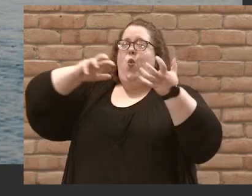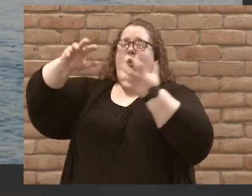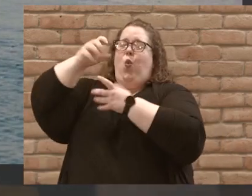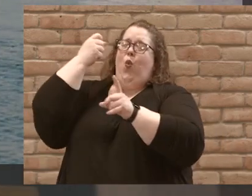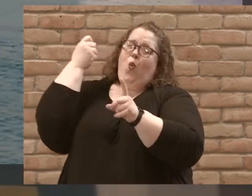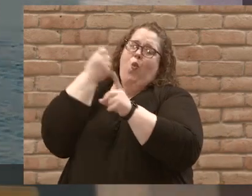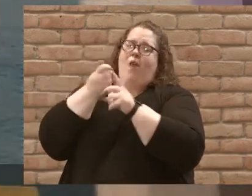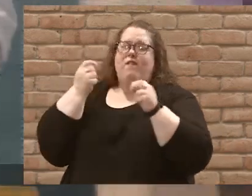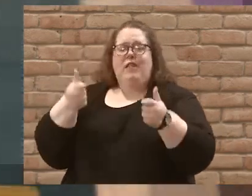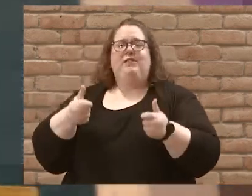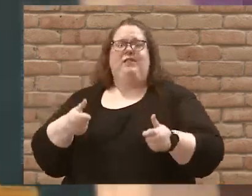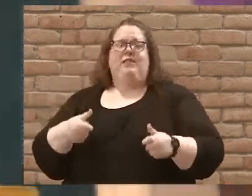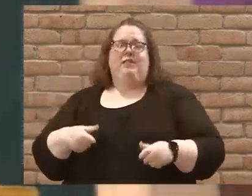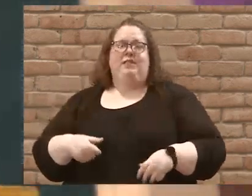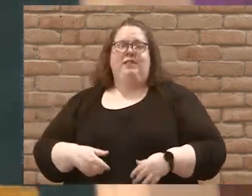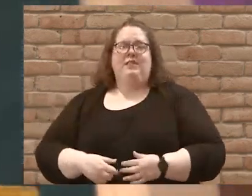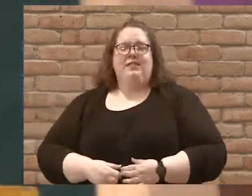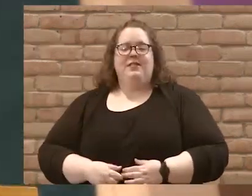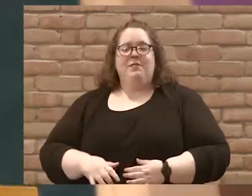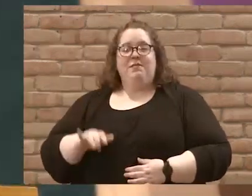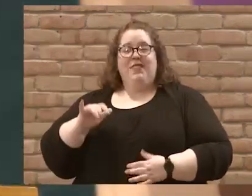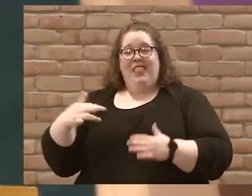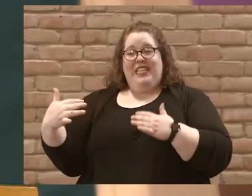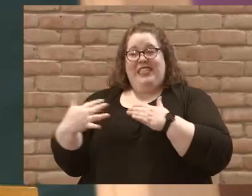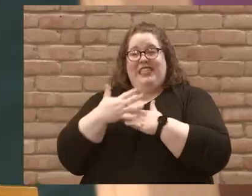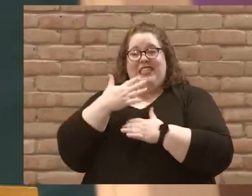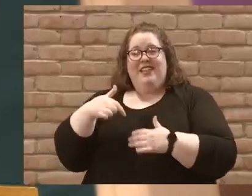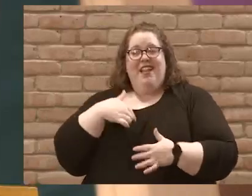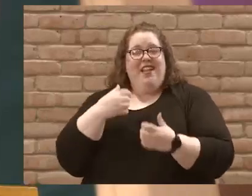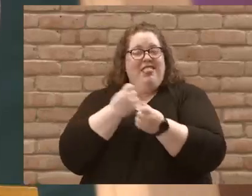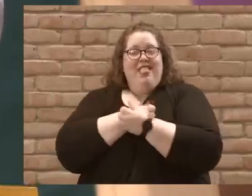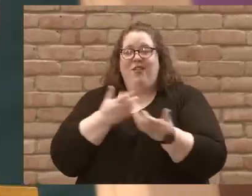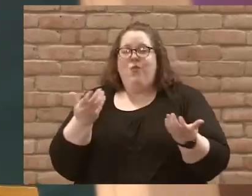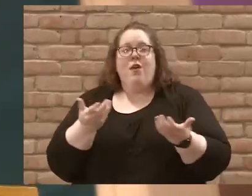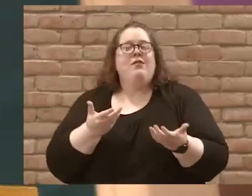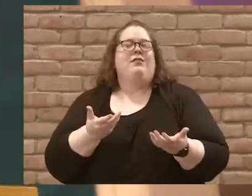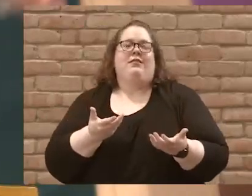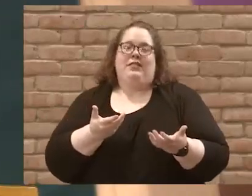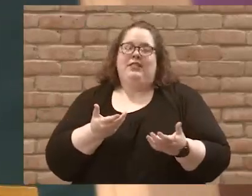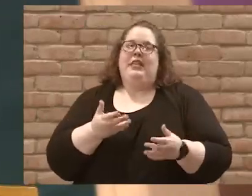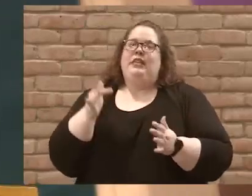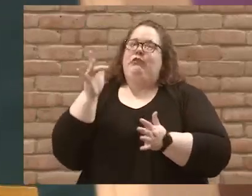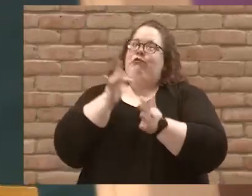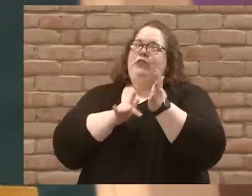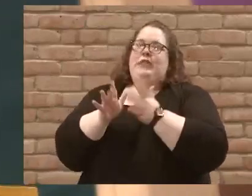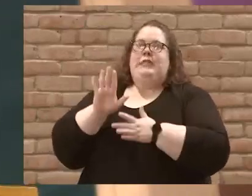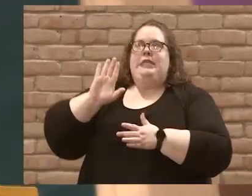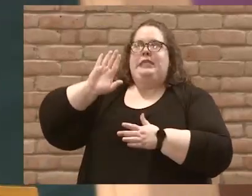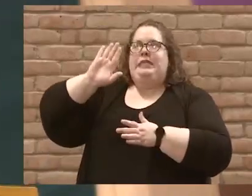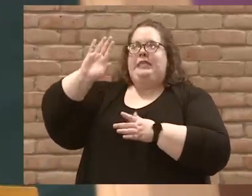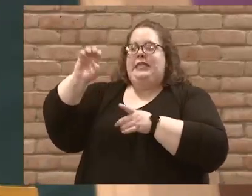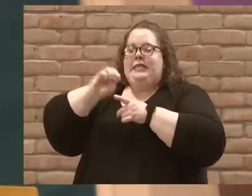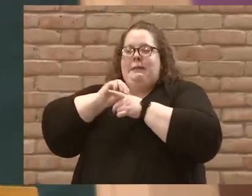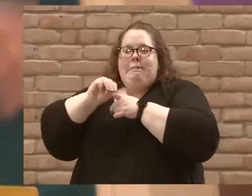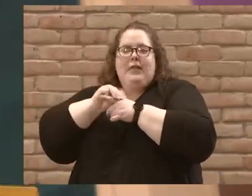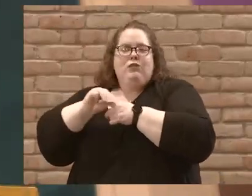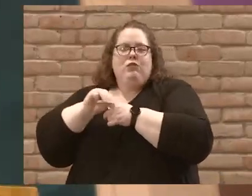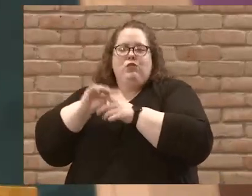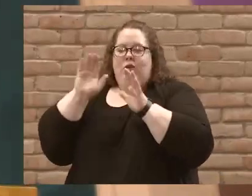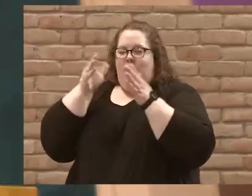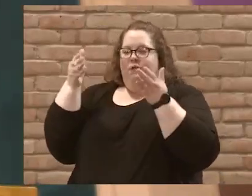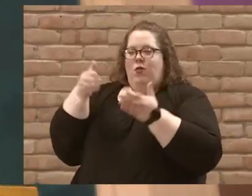But the thing that I love about the Sea of Galilee is how much of the ministry of Jesus is centered around this body